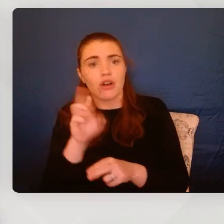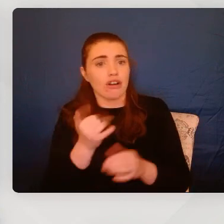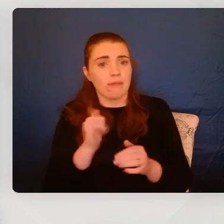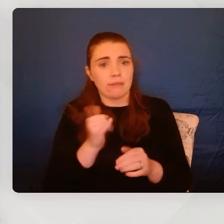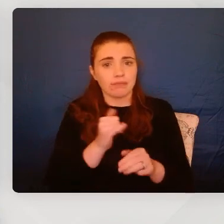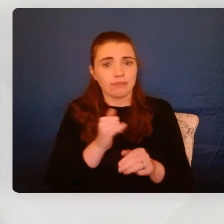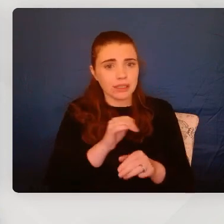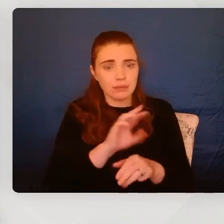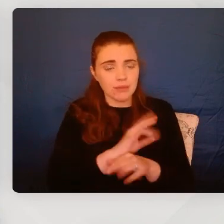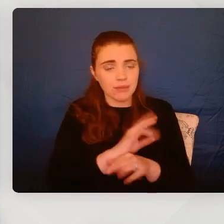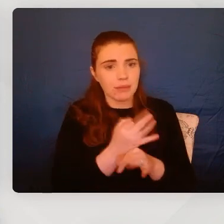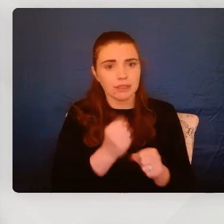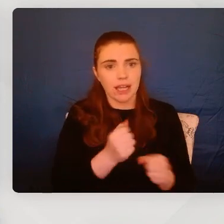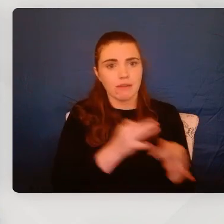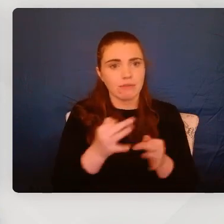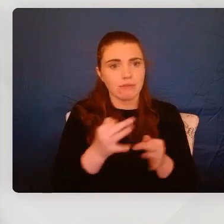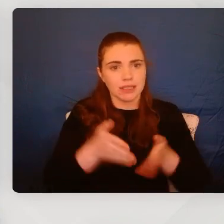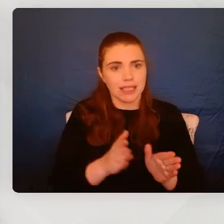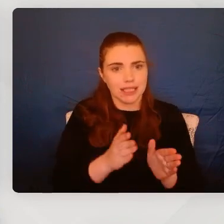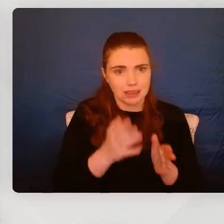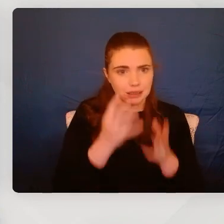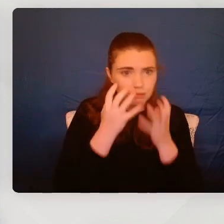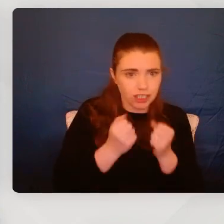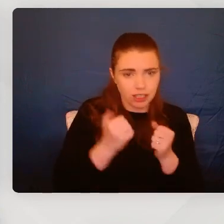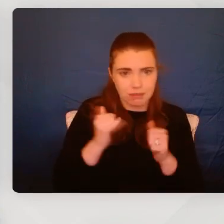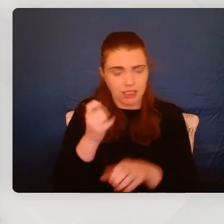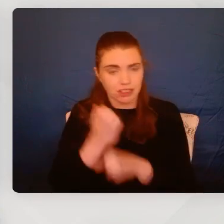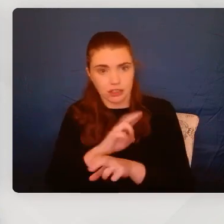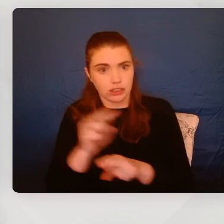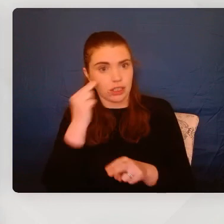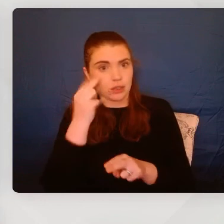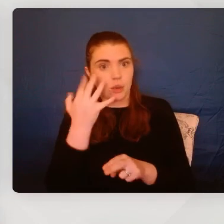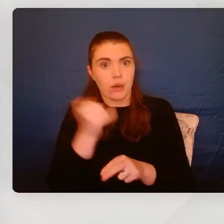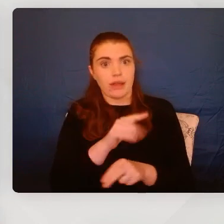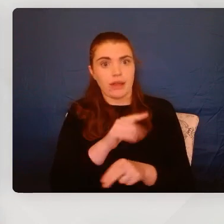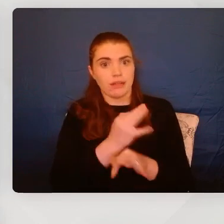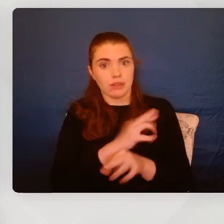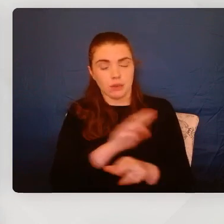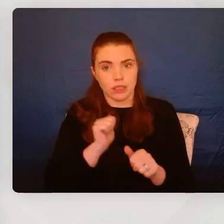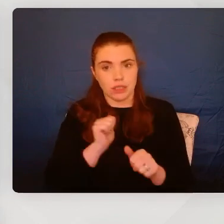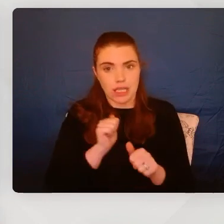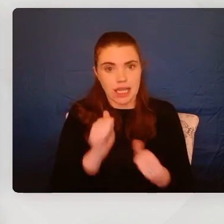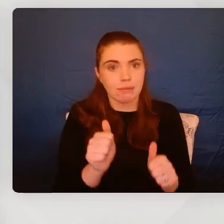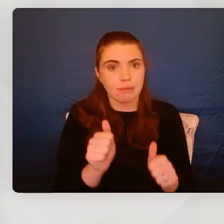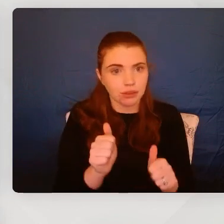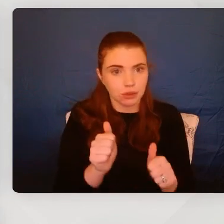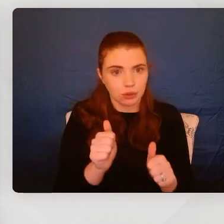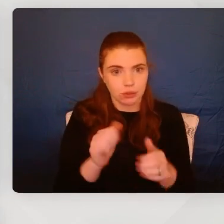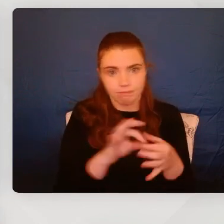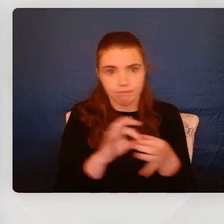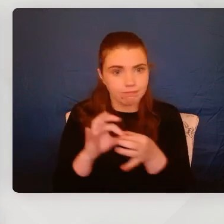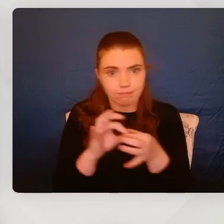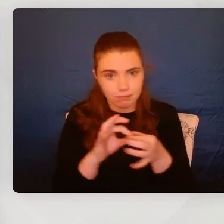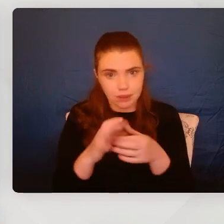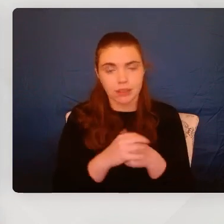or postnatal depression and the child might not be aware of why they weren't available. So it's about creating a compassionate narrative for both so that both